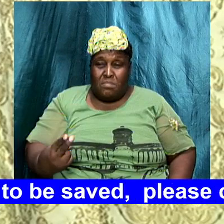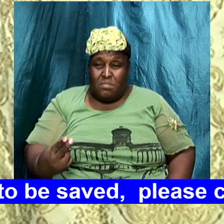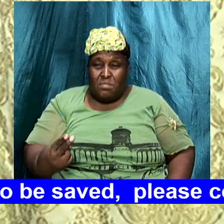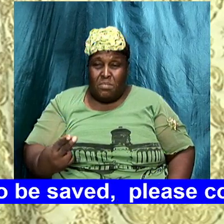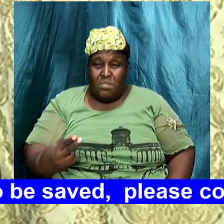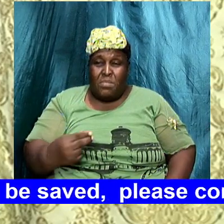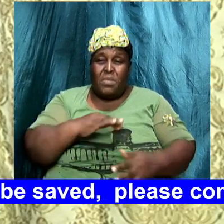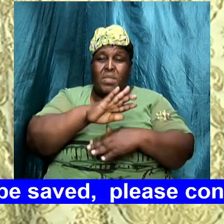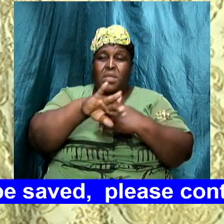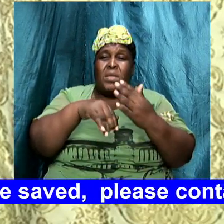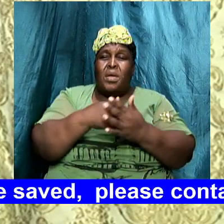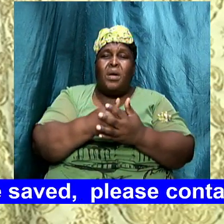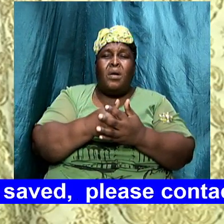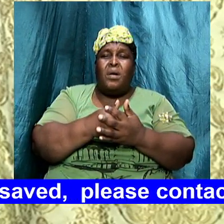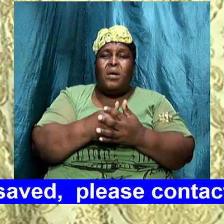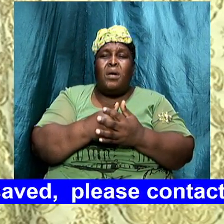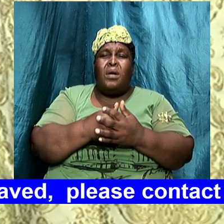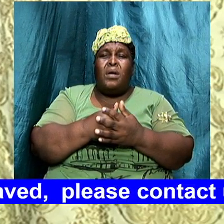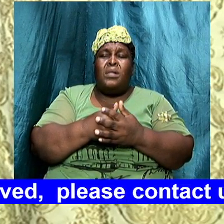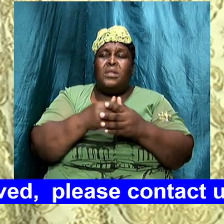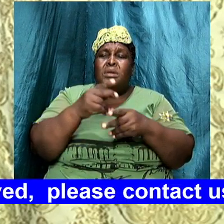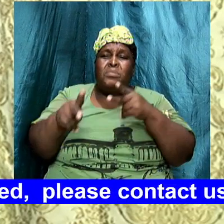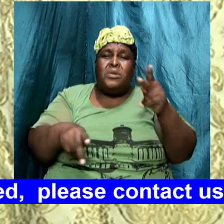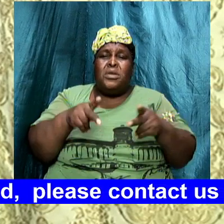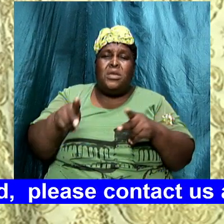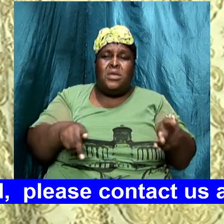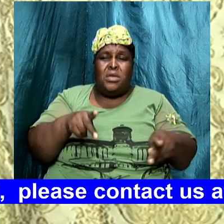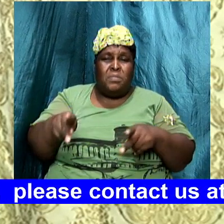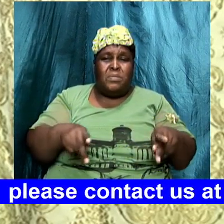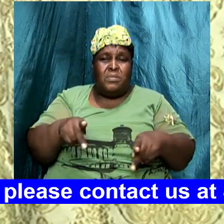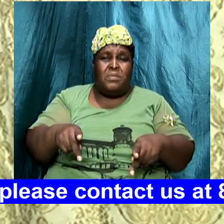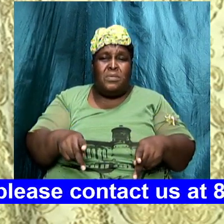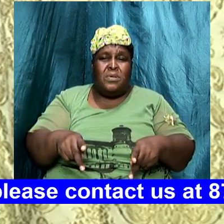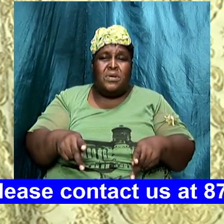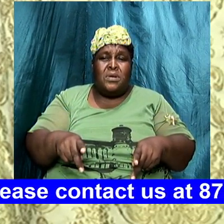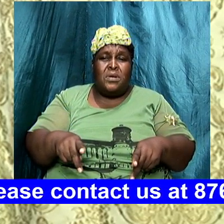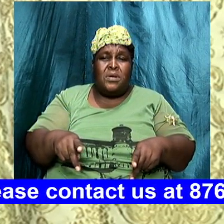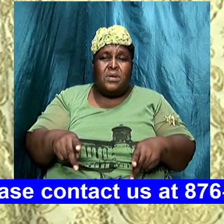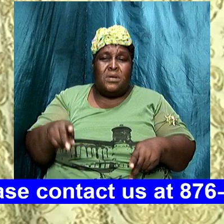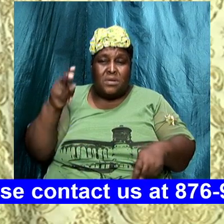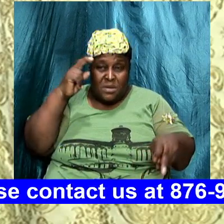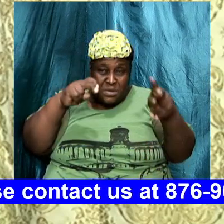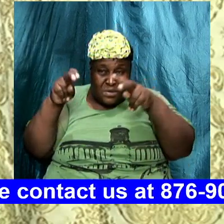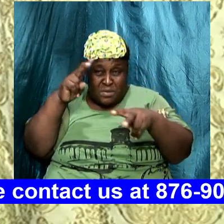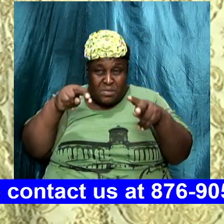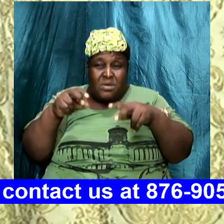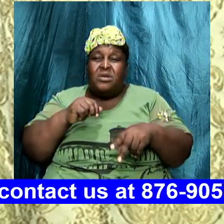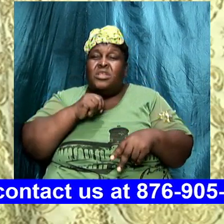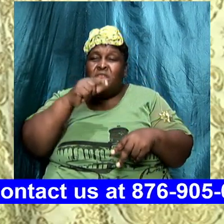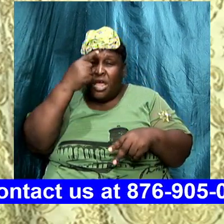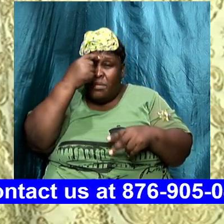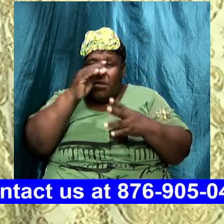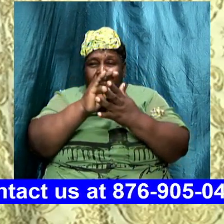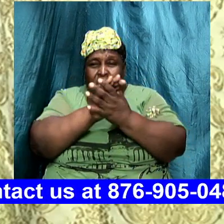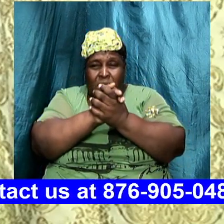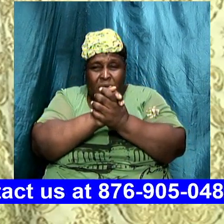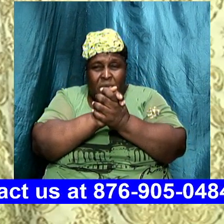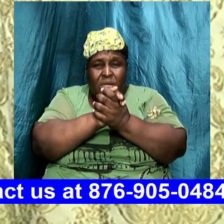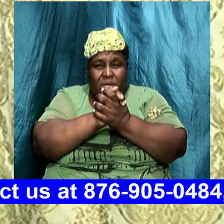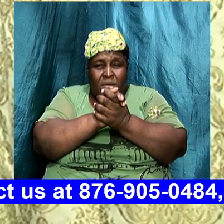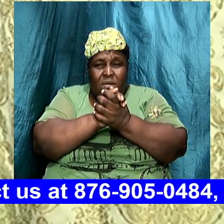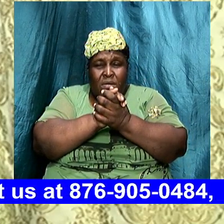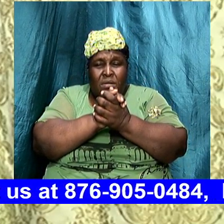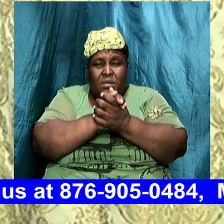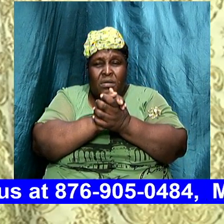survey did not believe in the resurrection 46% of people say they believe in some